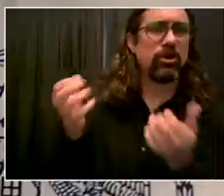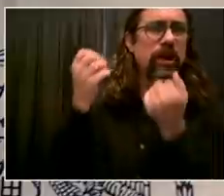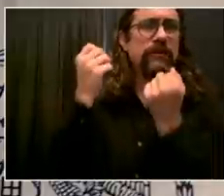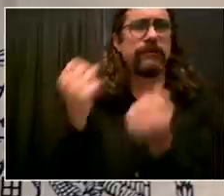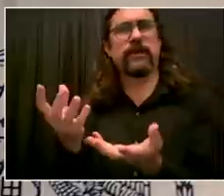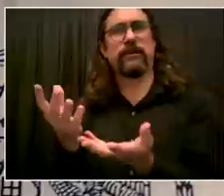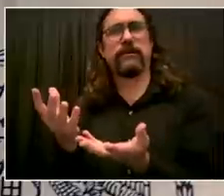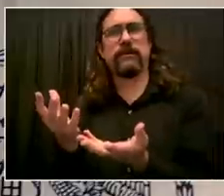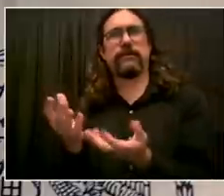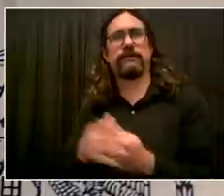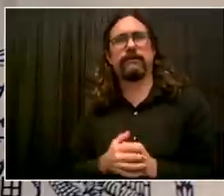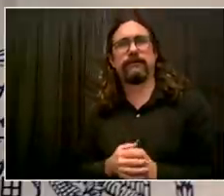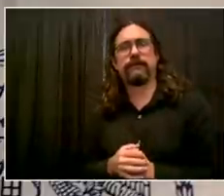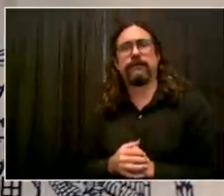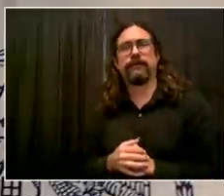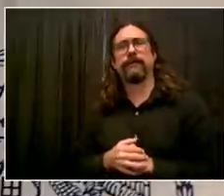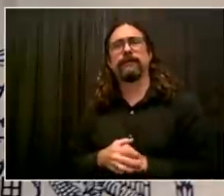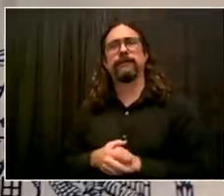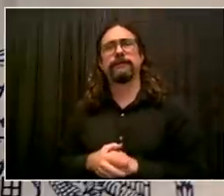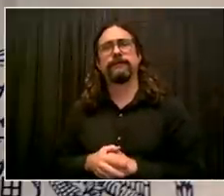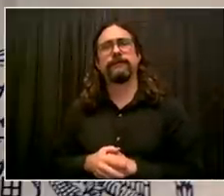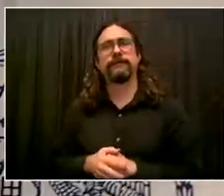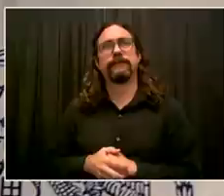completed, which will be, I think, this week.